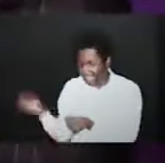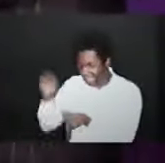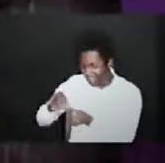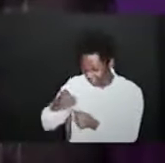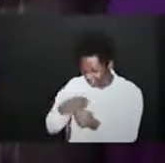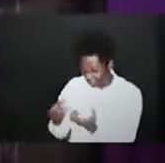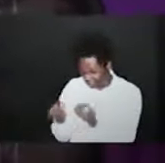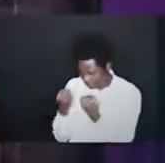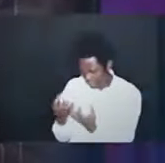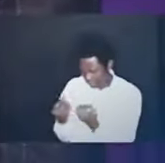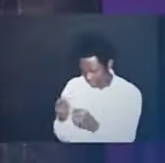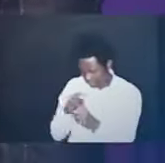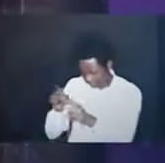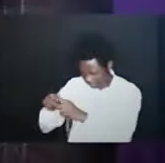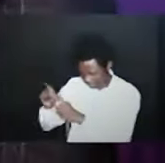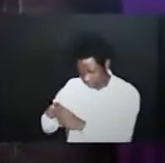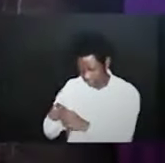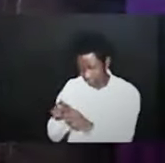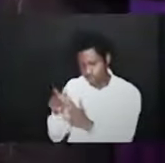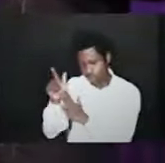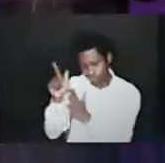from a particular race